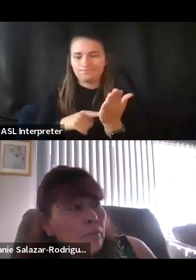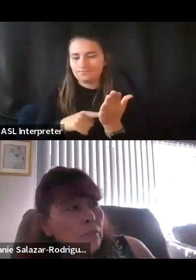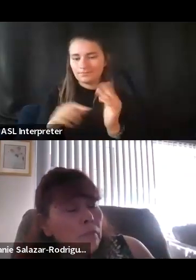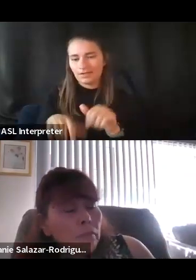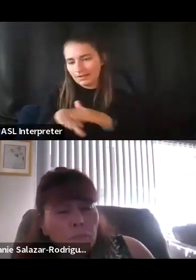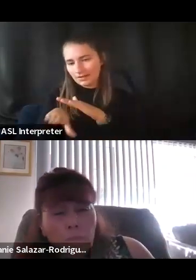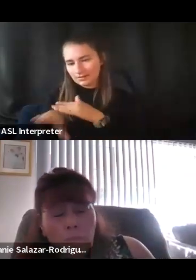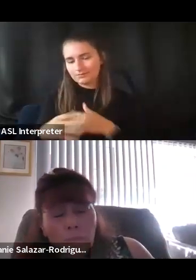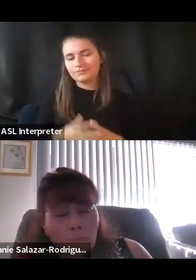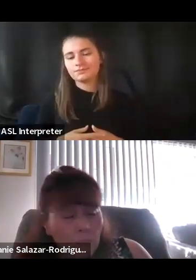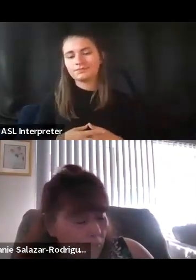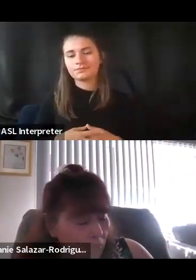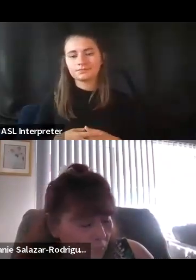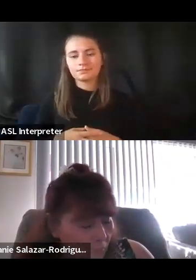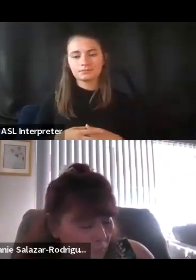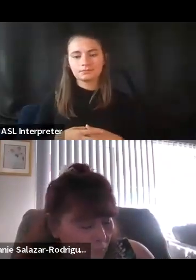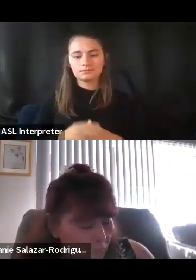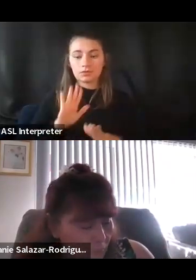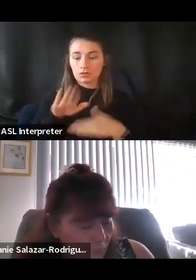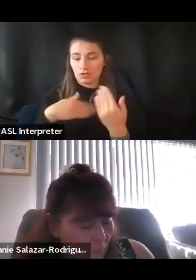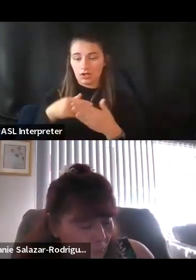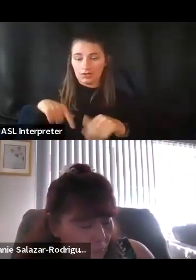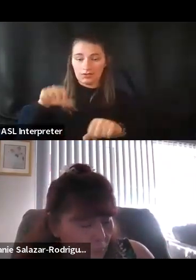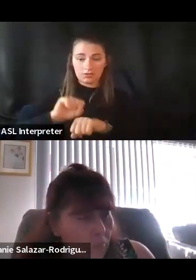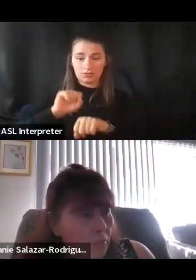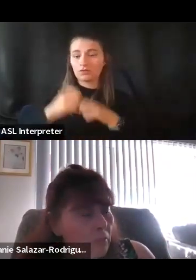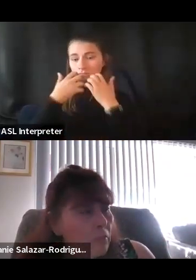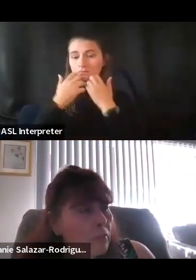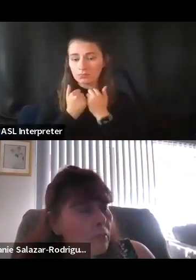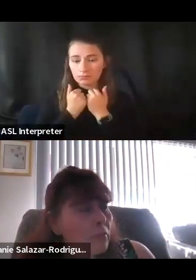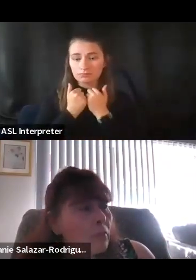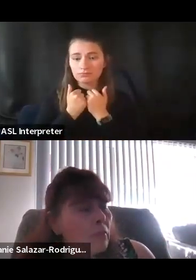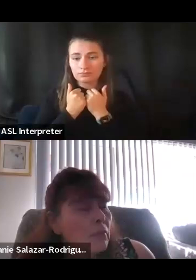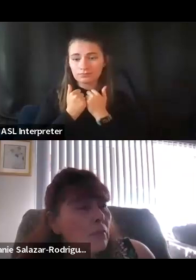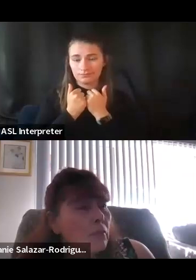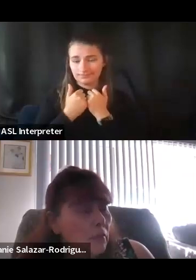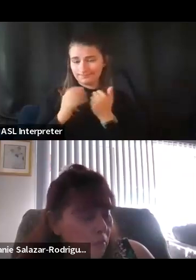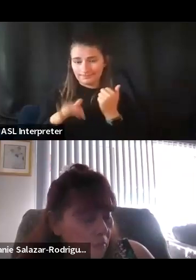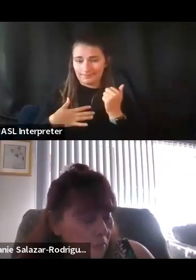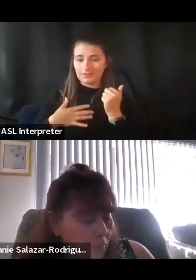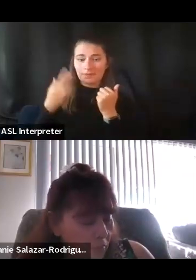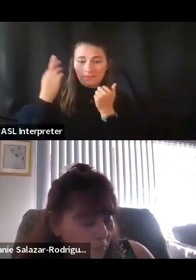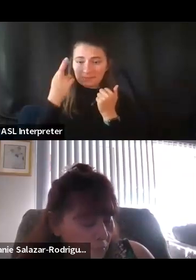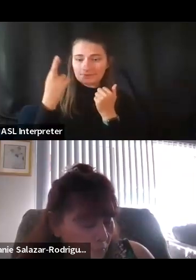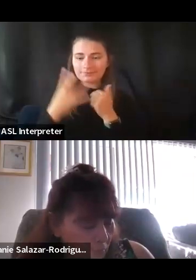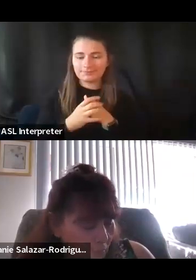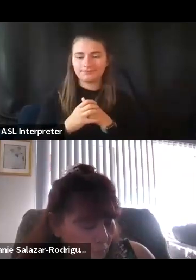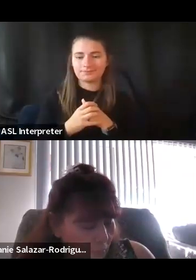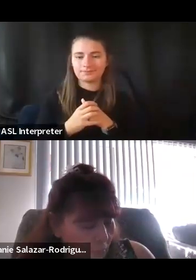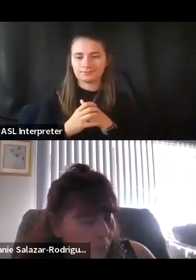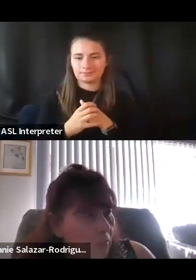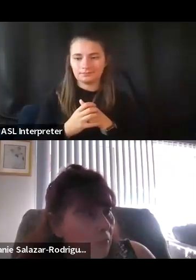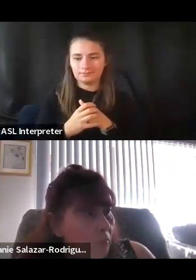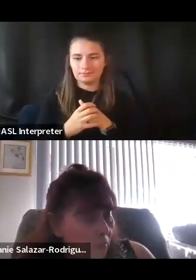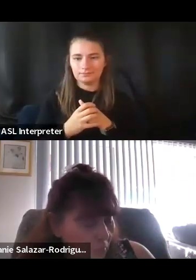work is really meaningful and provides purpose to me. And if I can get anything out of it, it's